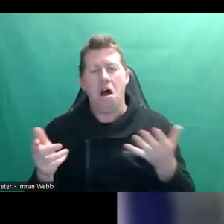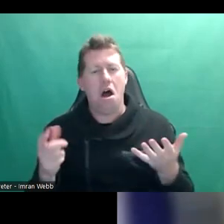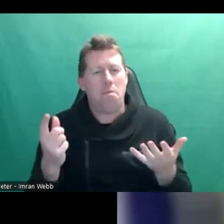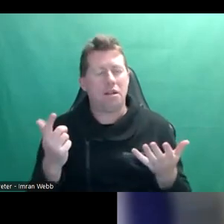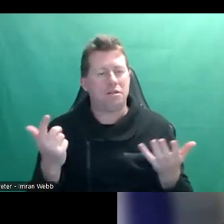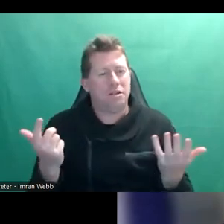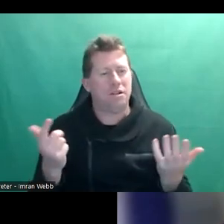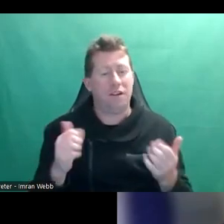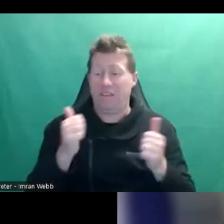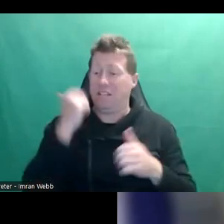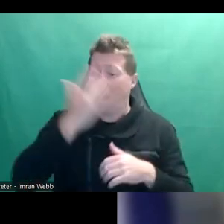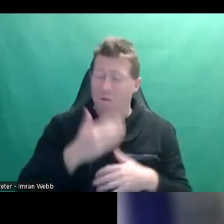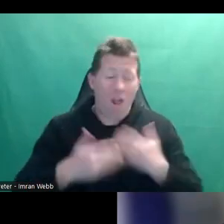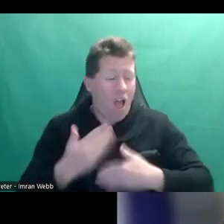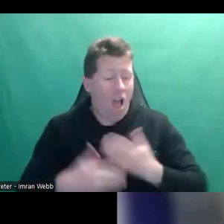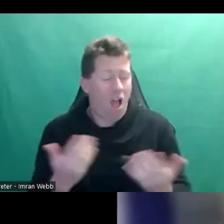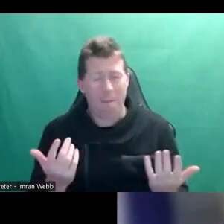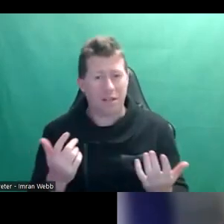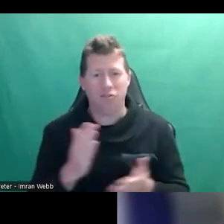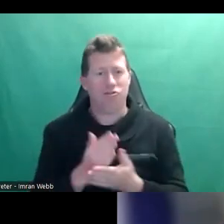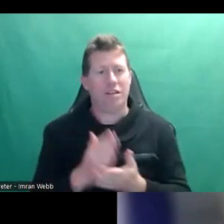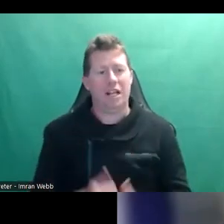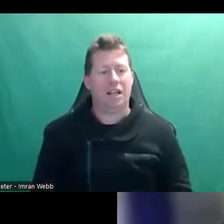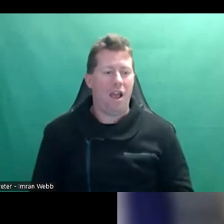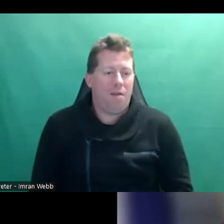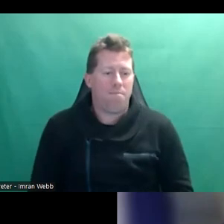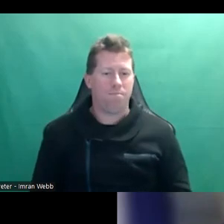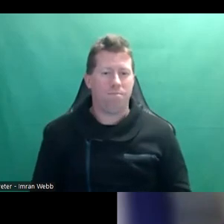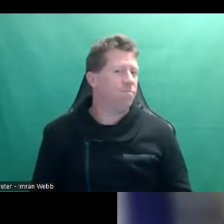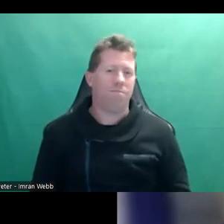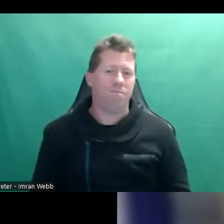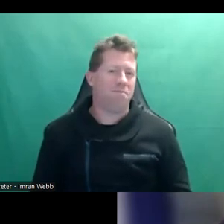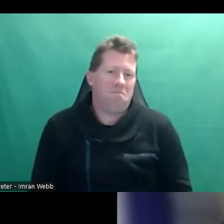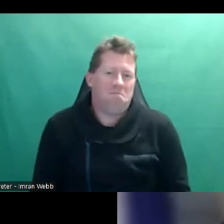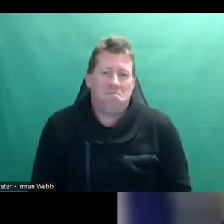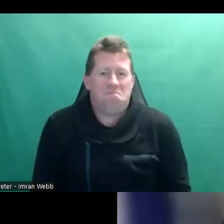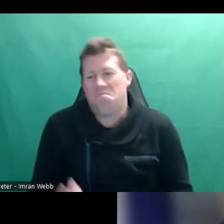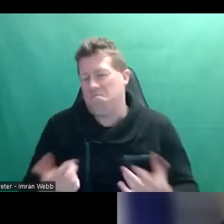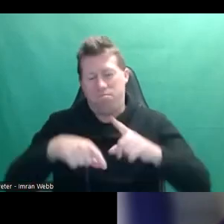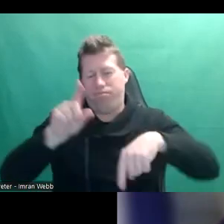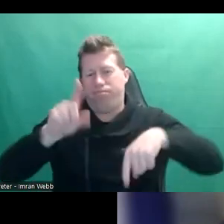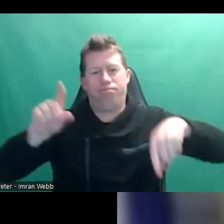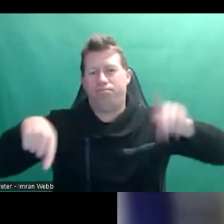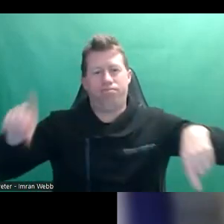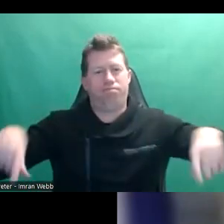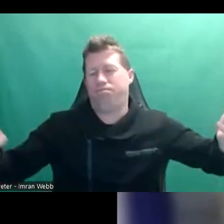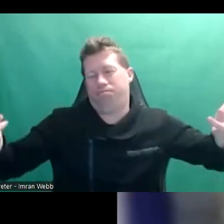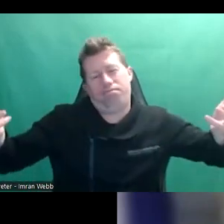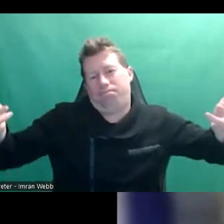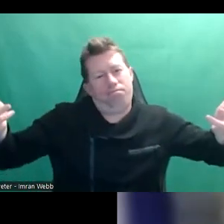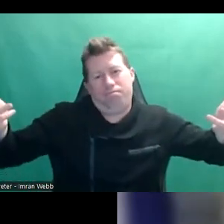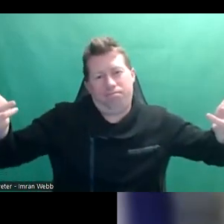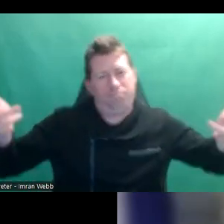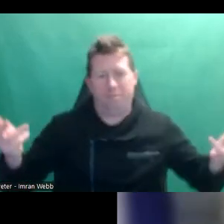know, I think that I think that, yeah, it's very variable at any stage from,